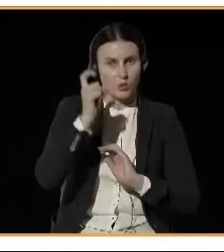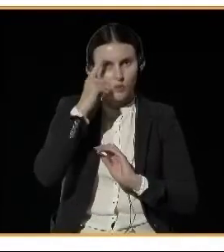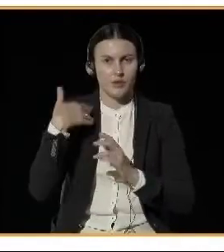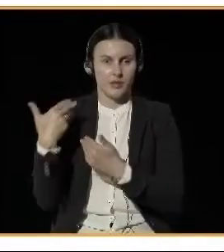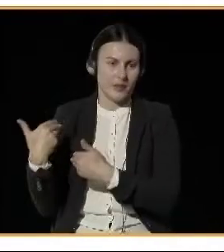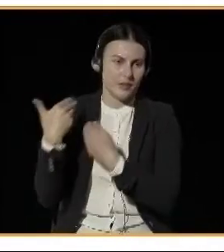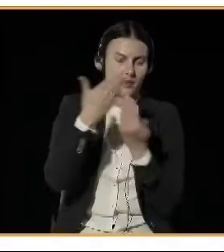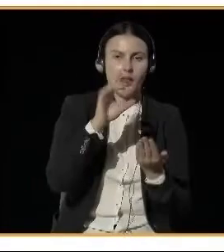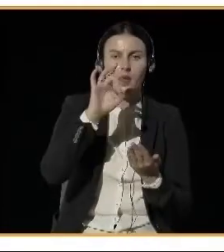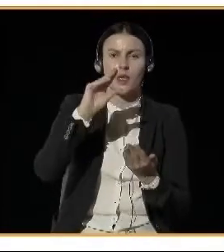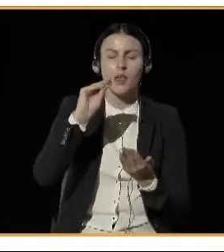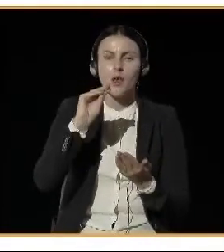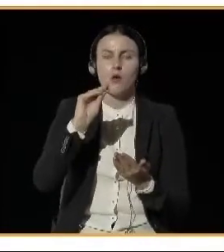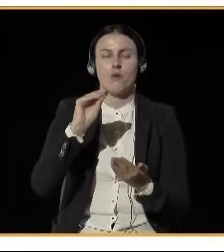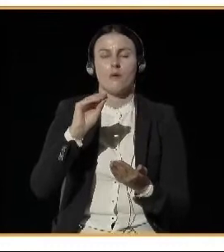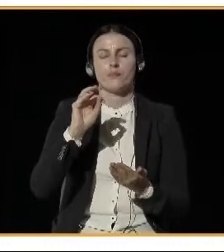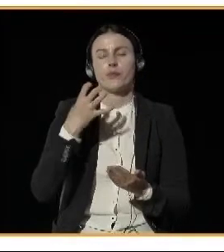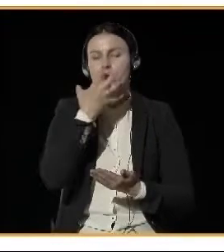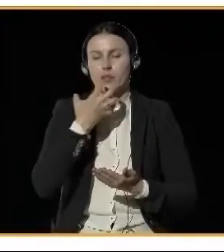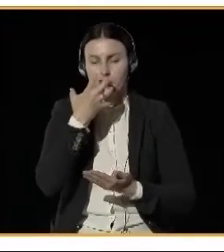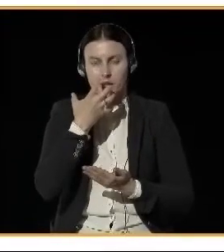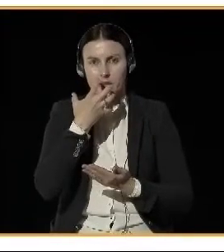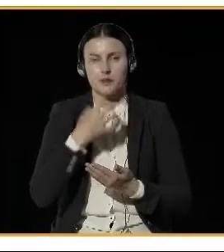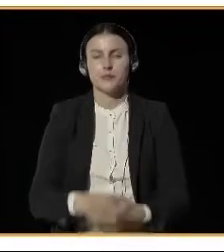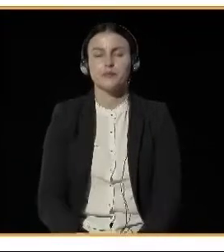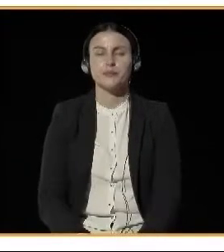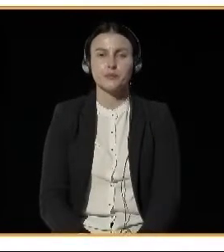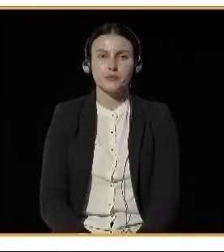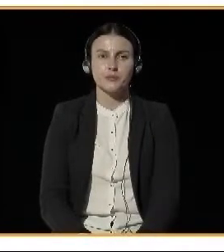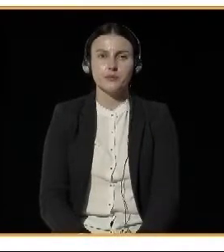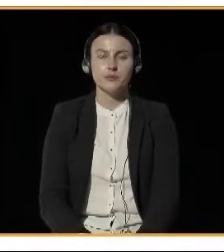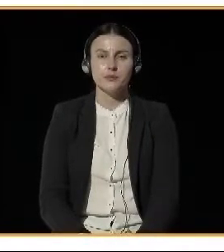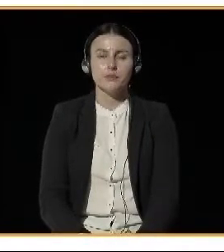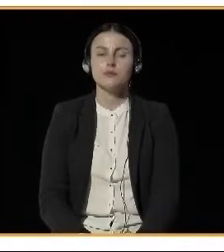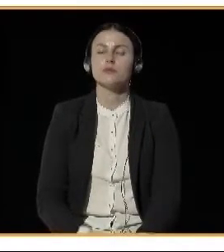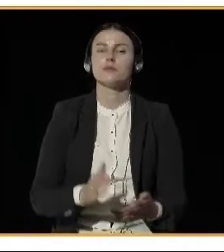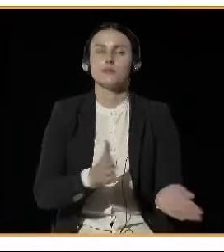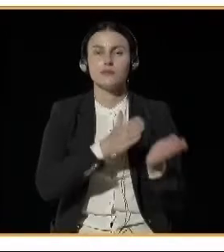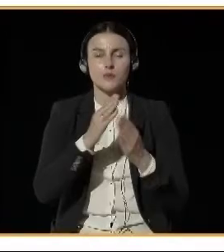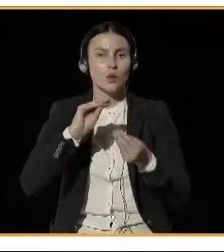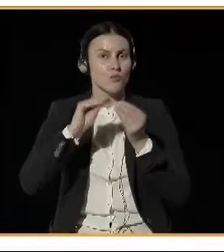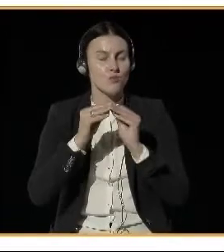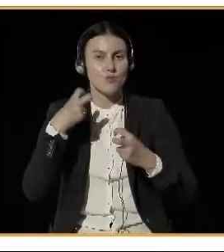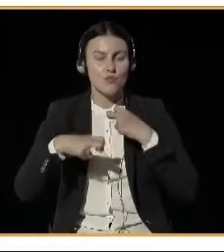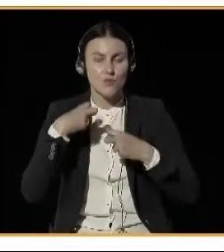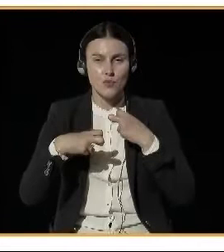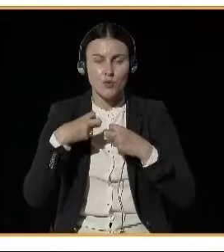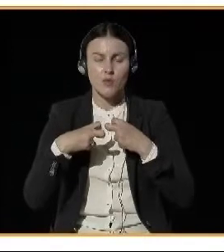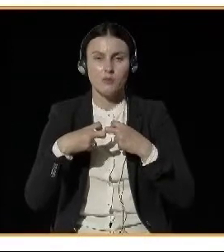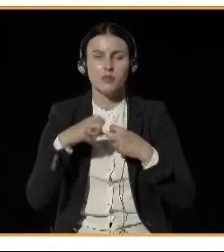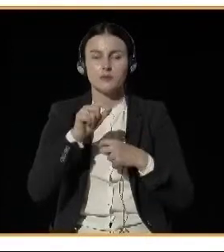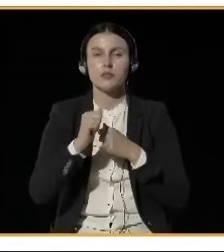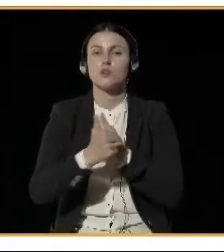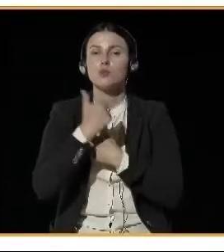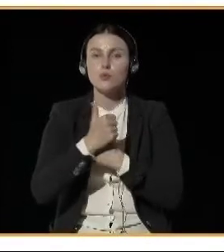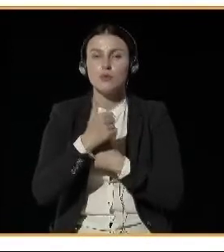So housing problems from wood burning or coal is